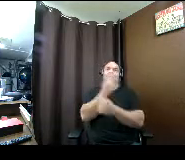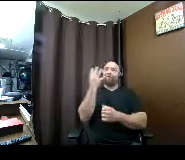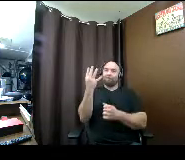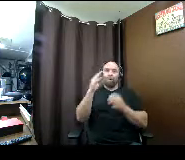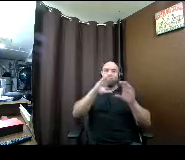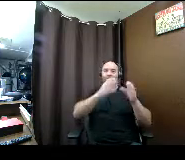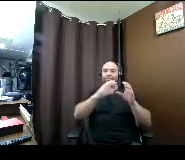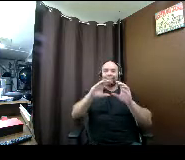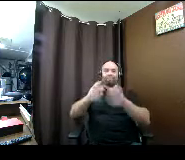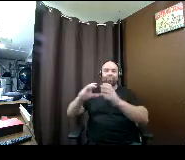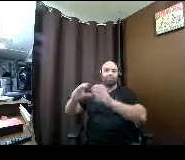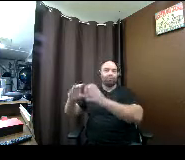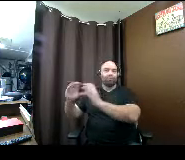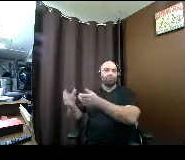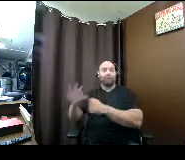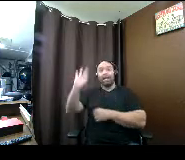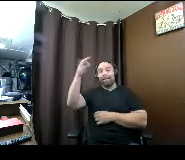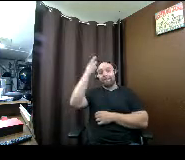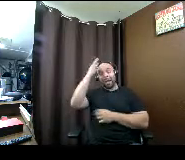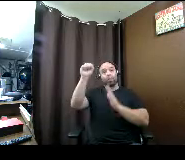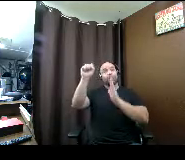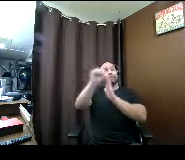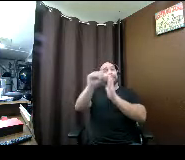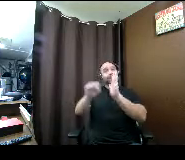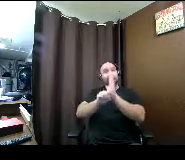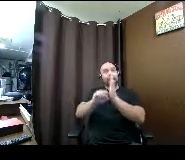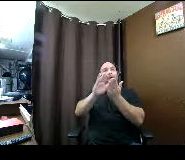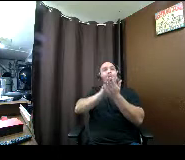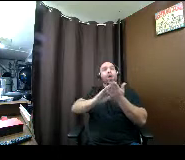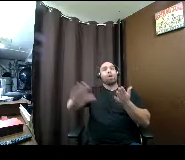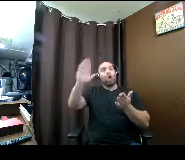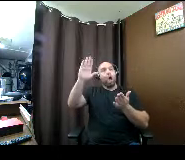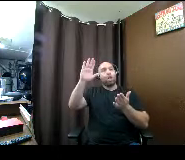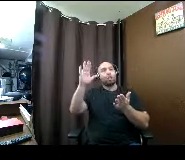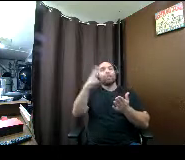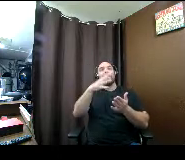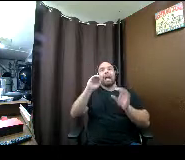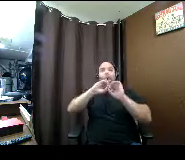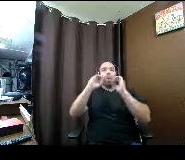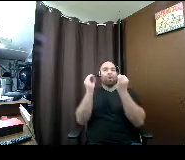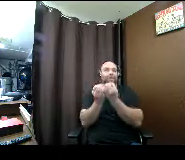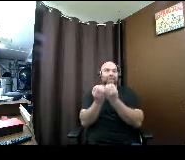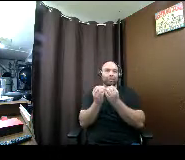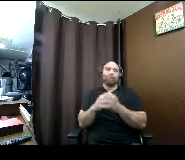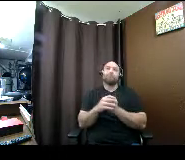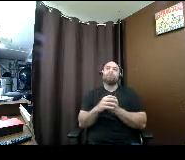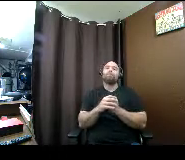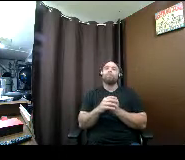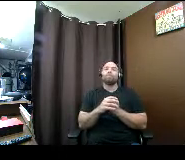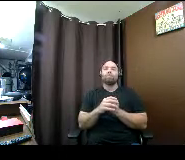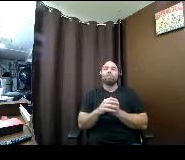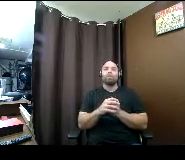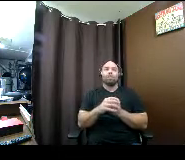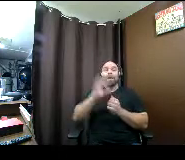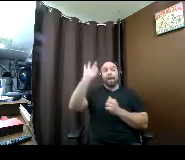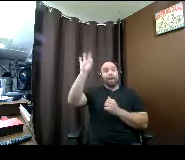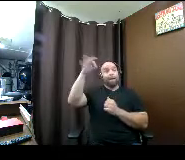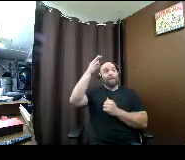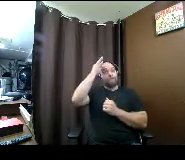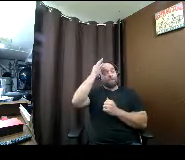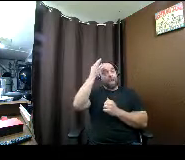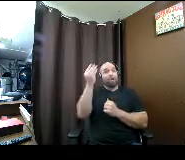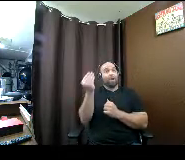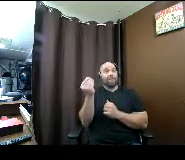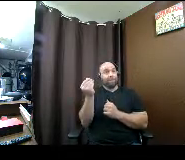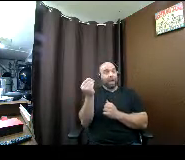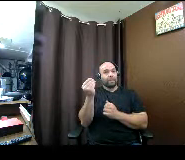federal state colleges and organizations federal funds you use